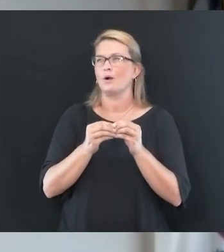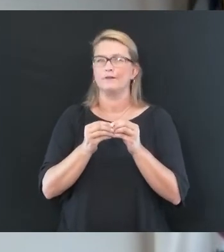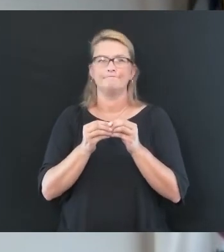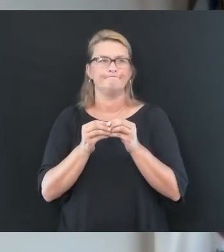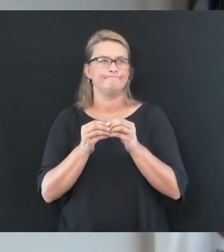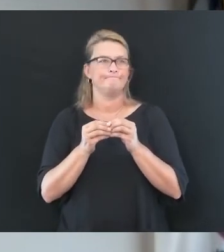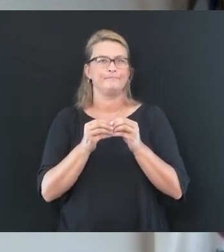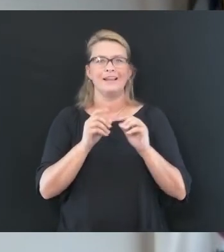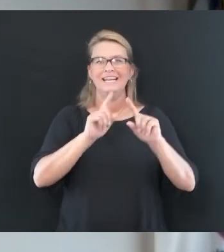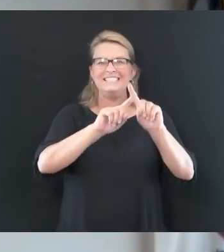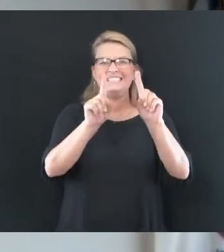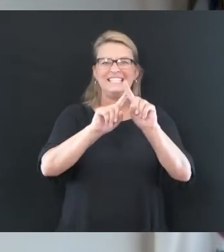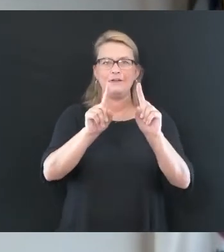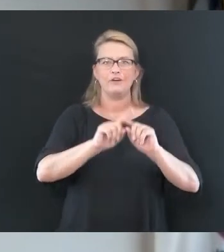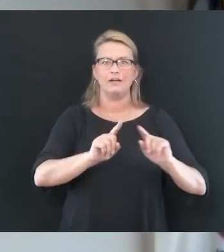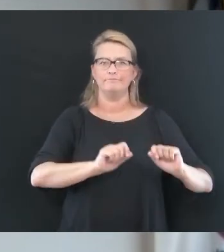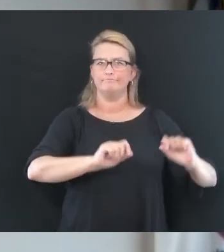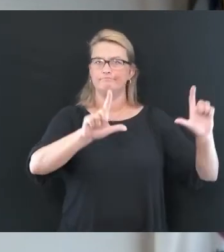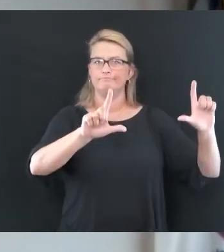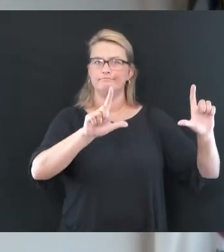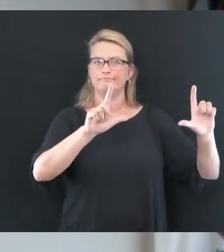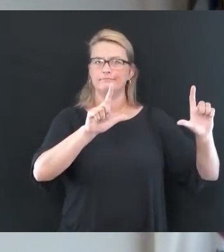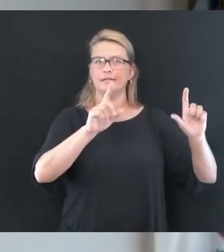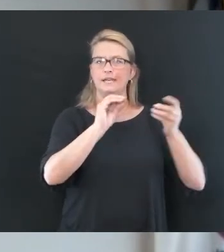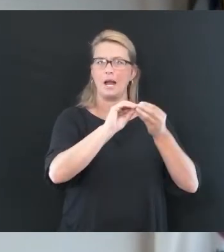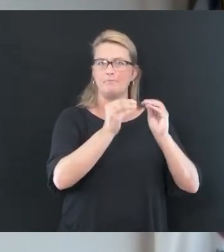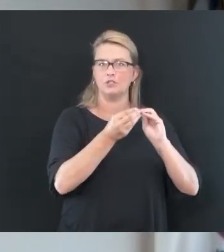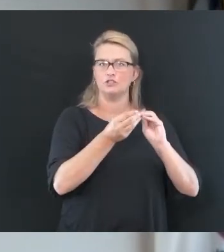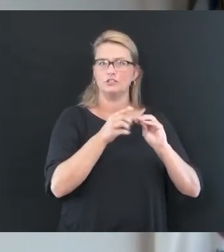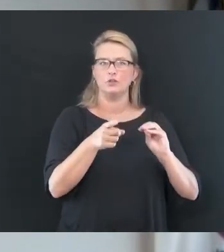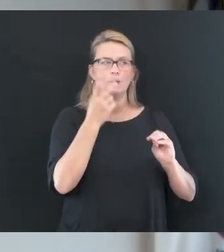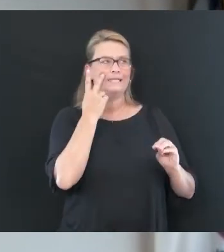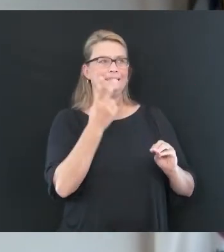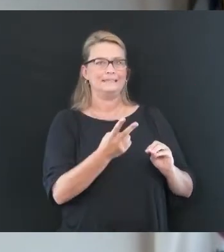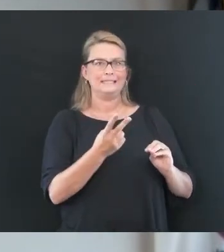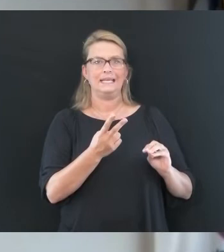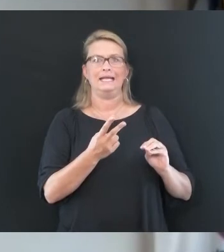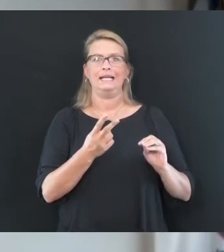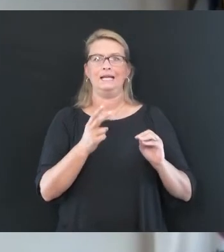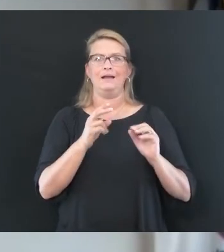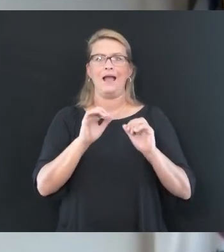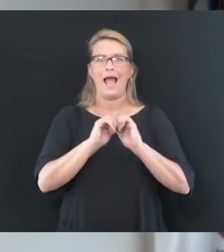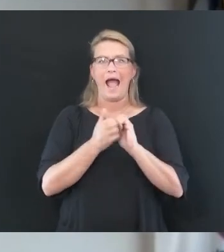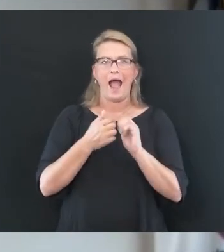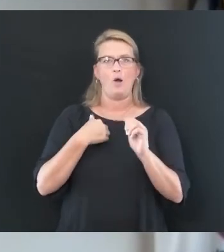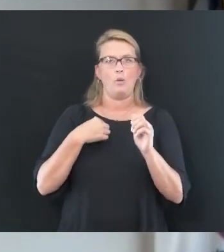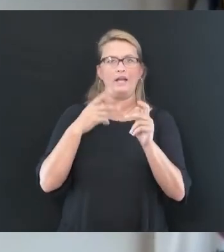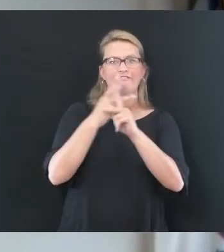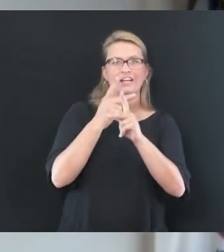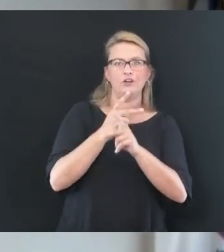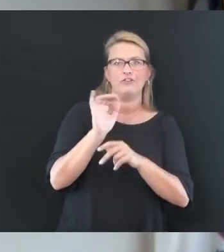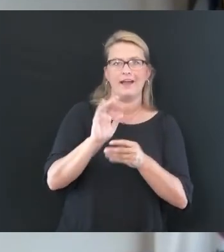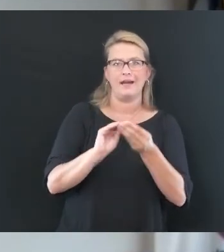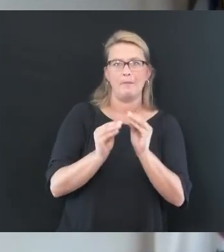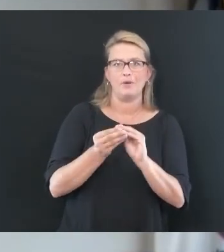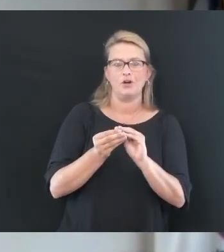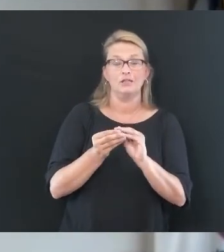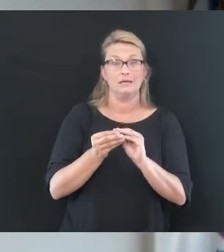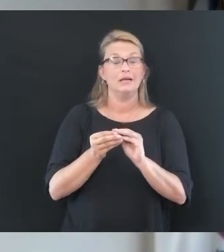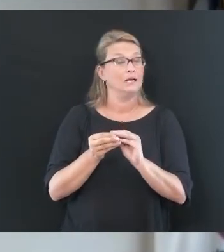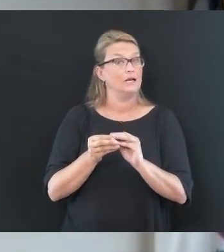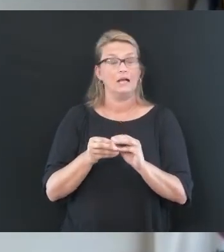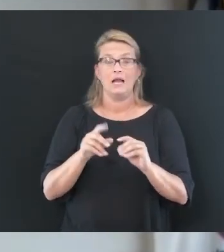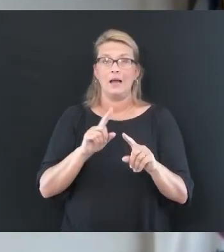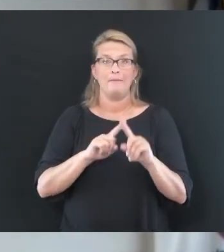calculation so folks can see how that is done. We want to make sure everyone understands this and how it works. But it is a snapshot